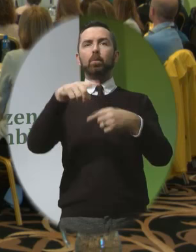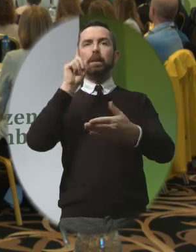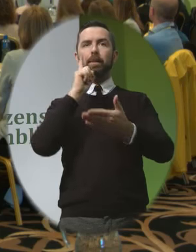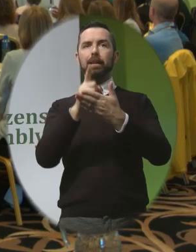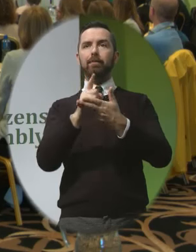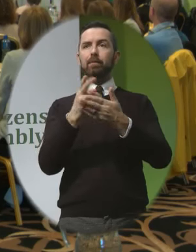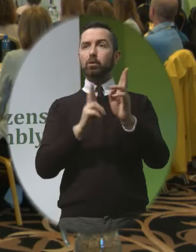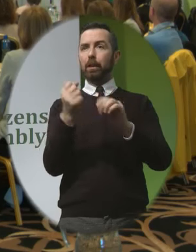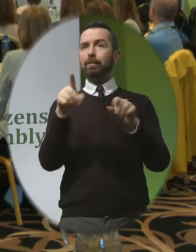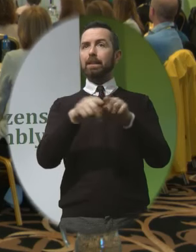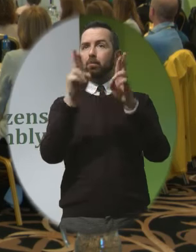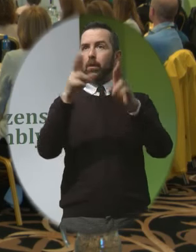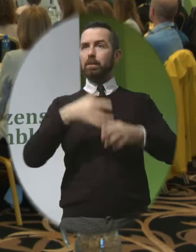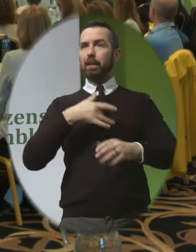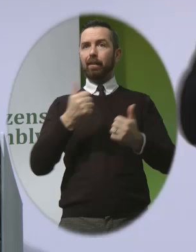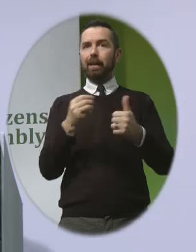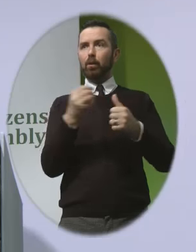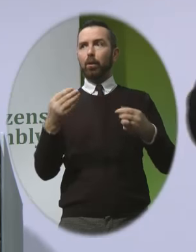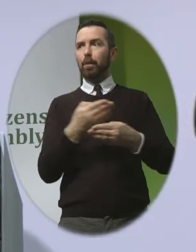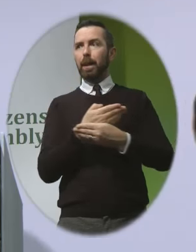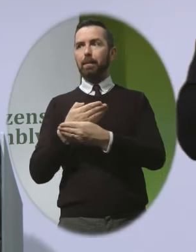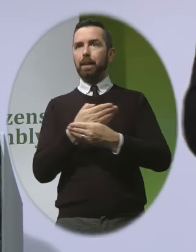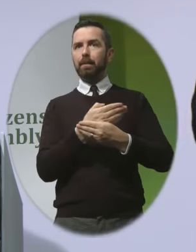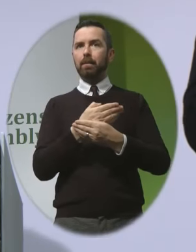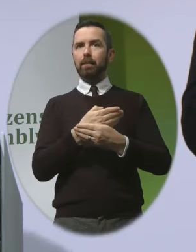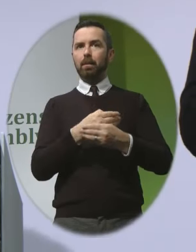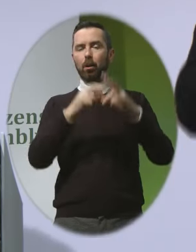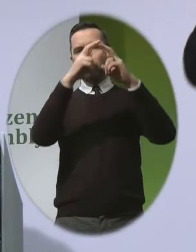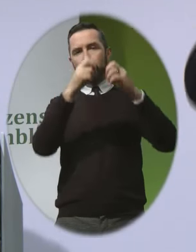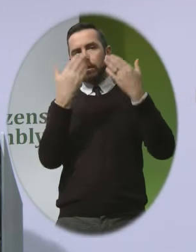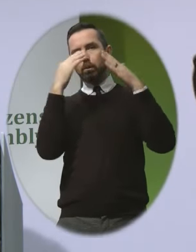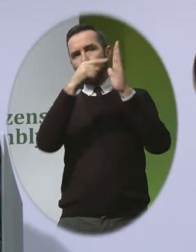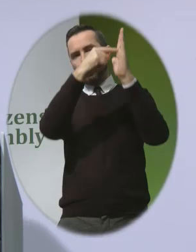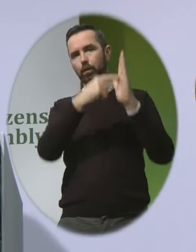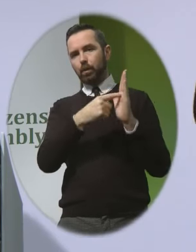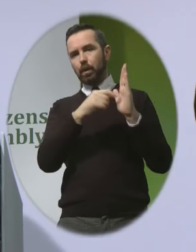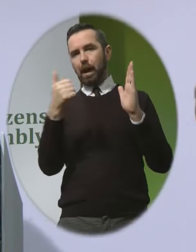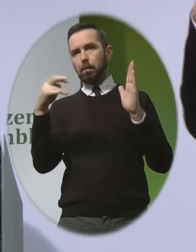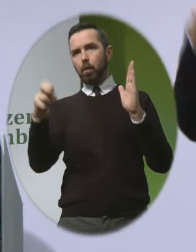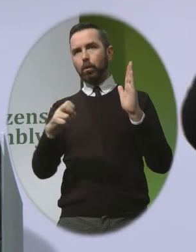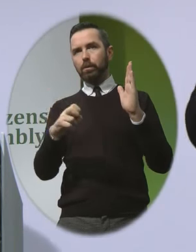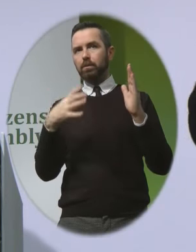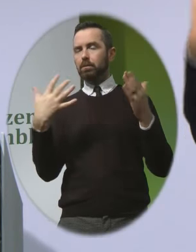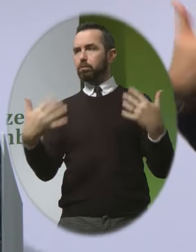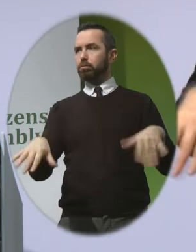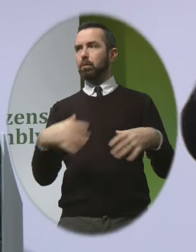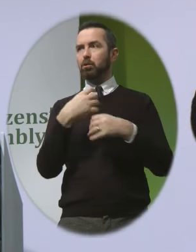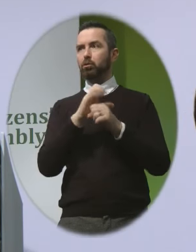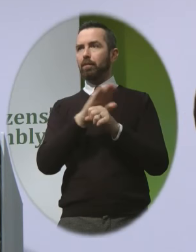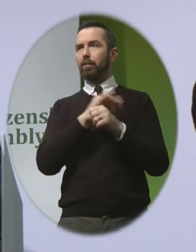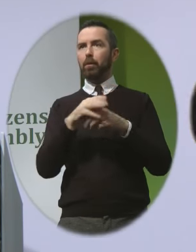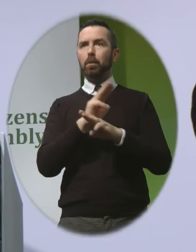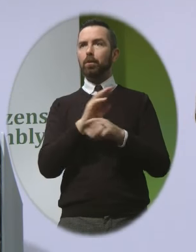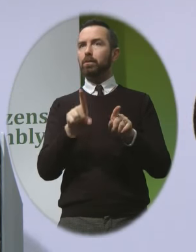the same right to life as any other baby research shows that abortion in these circumstances is hugely distressing for mothers too